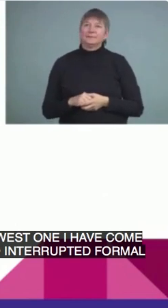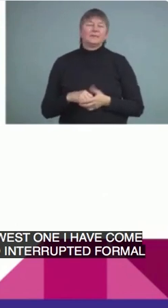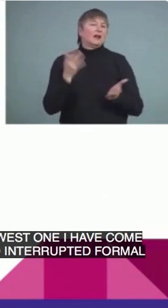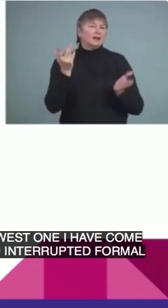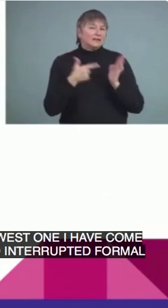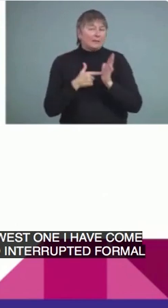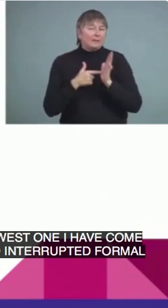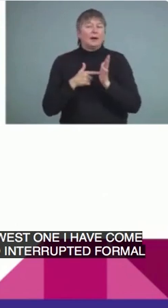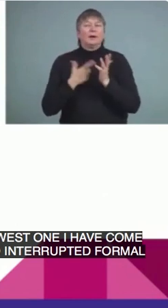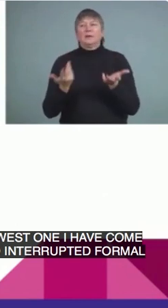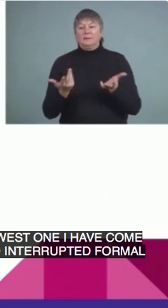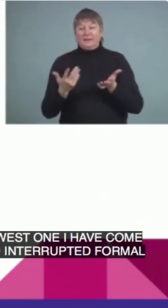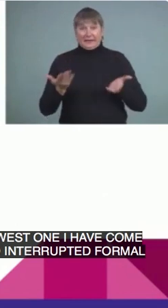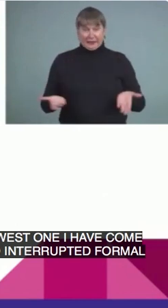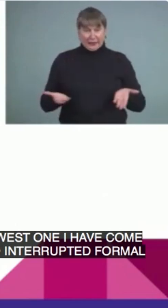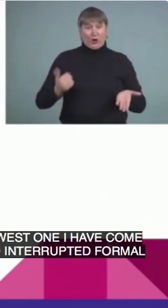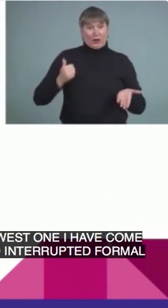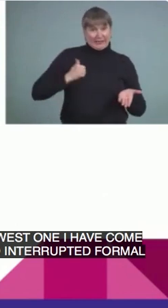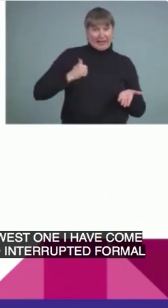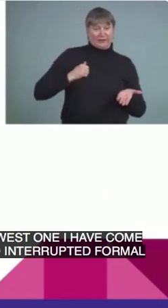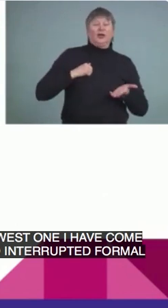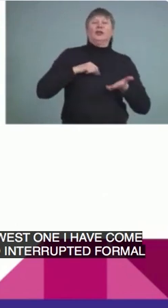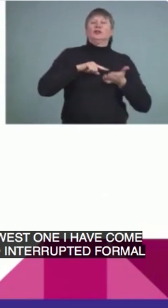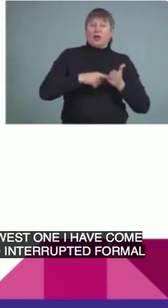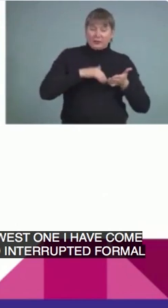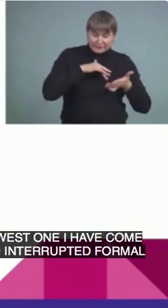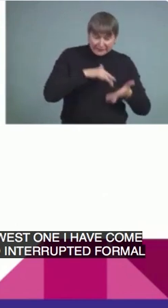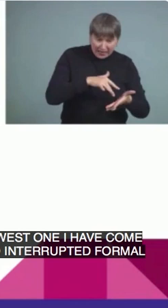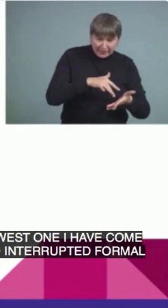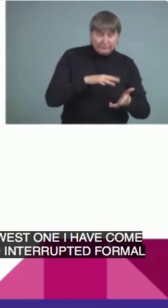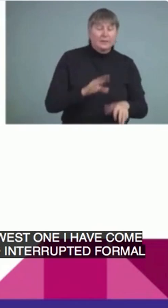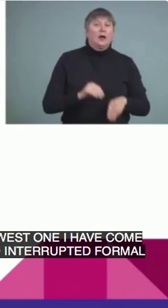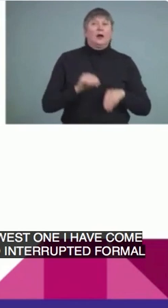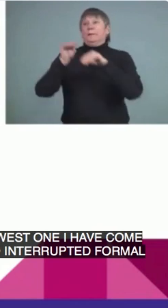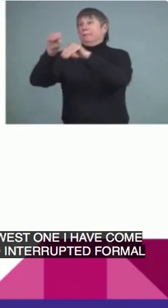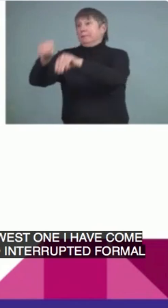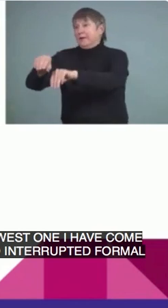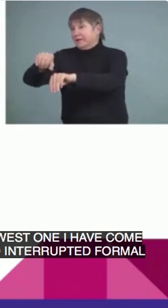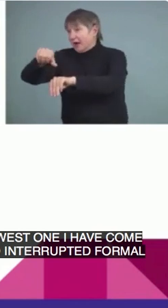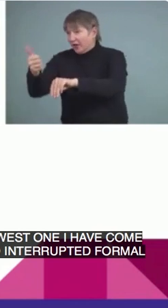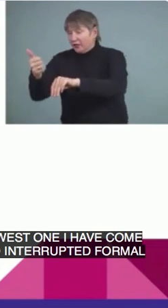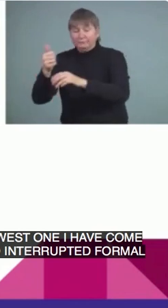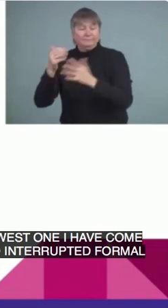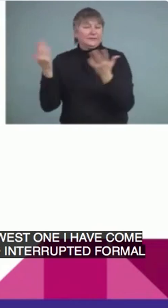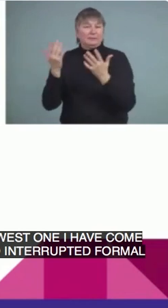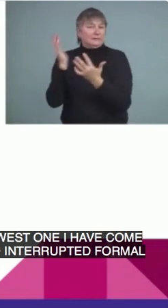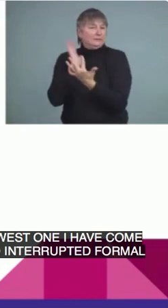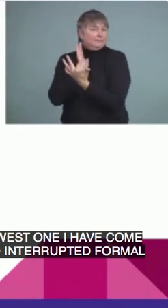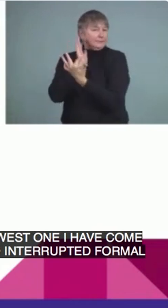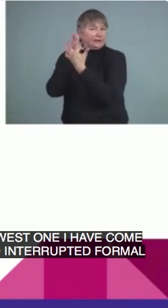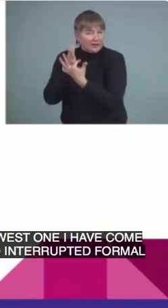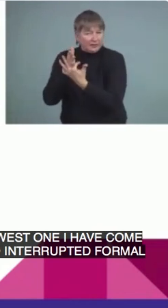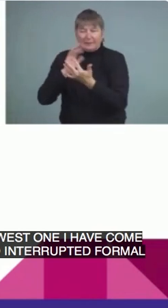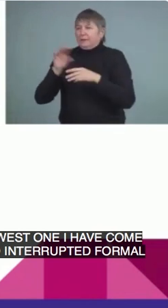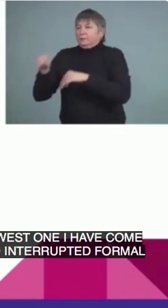in Canada, went somewhere else, maybe they had some interruptions because they have been